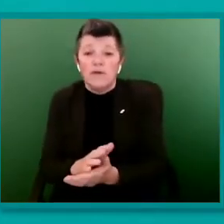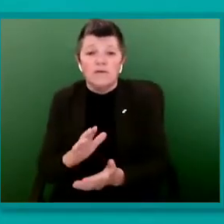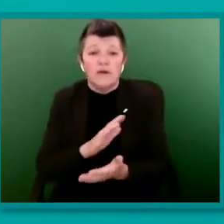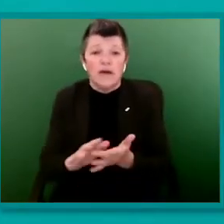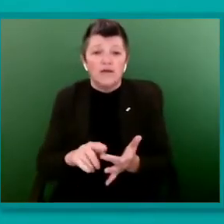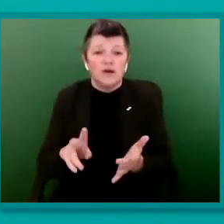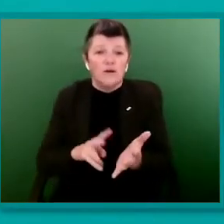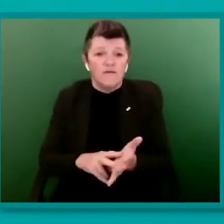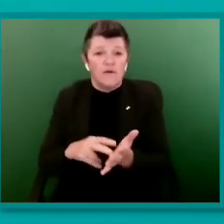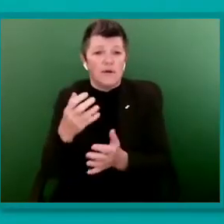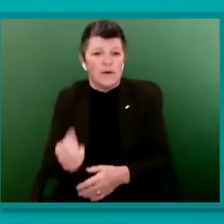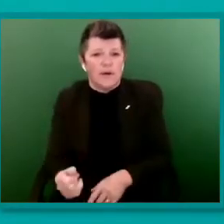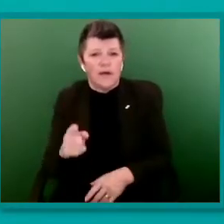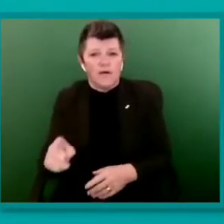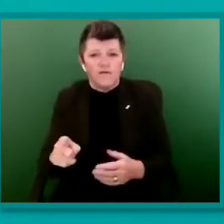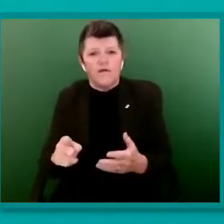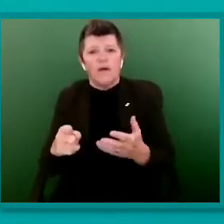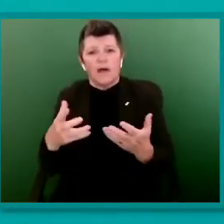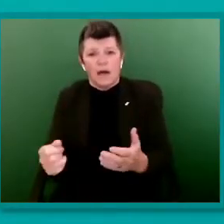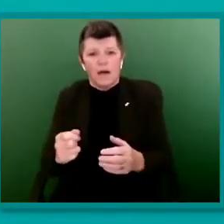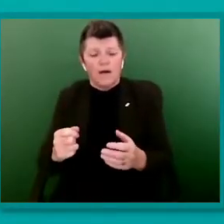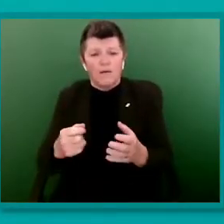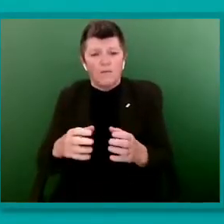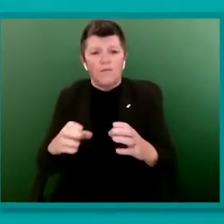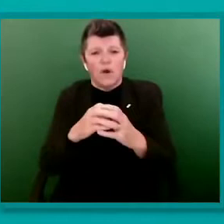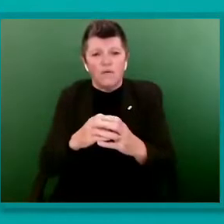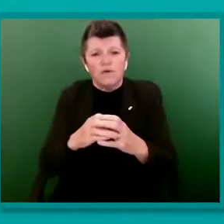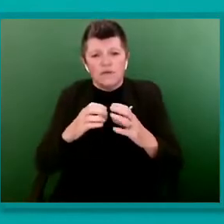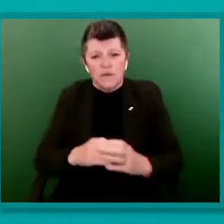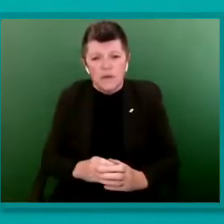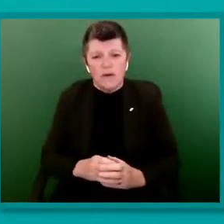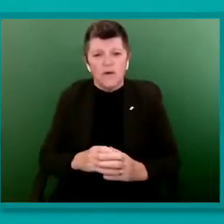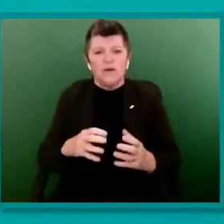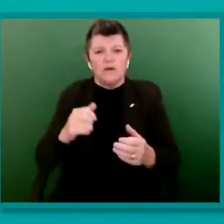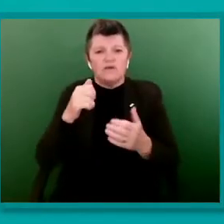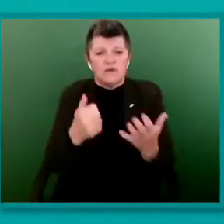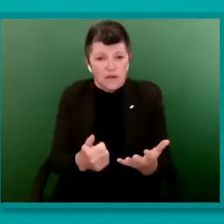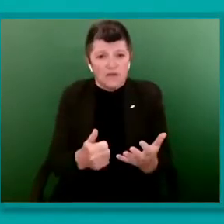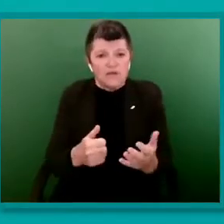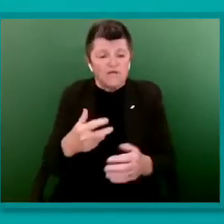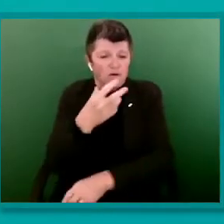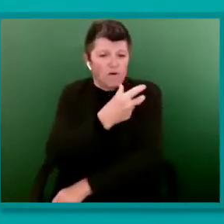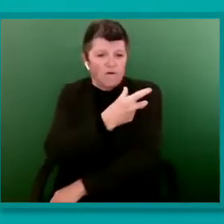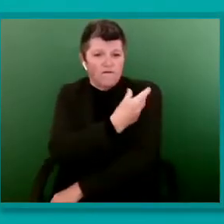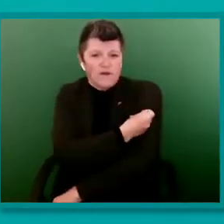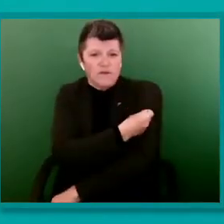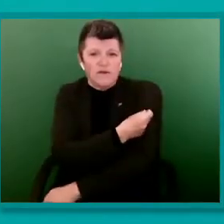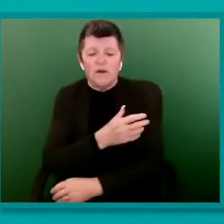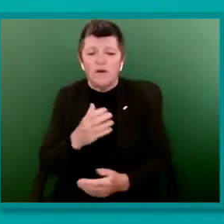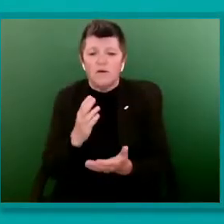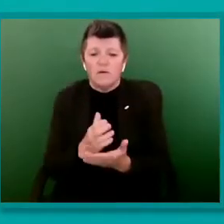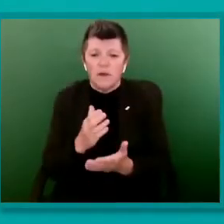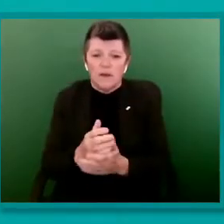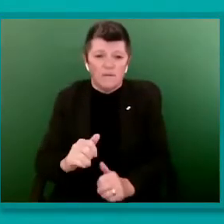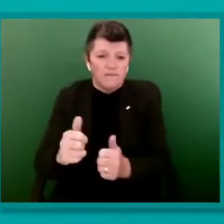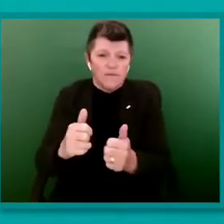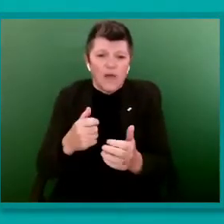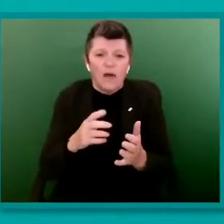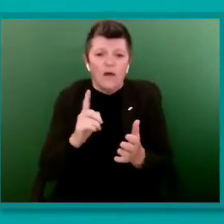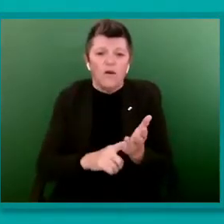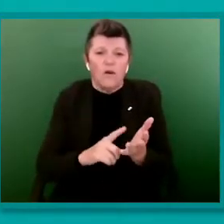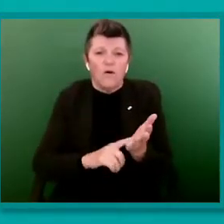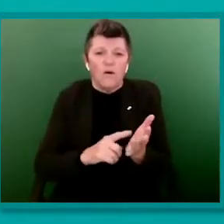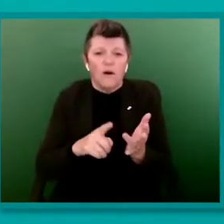vaccination. And it was really great to see my colleague Lloyd Russell Moyle, who was the first MP to disclose his HIV-positive